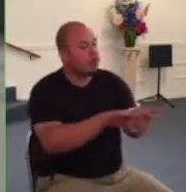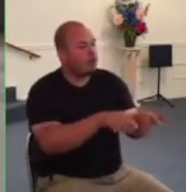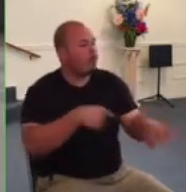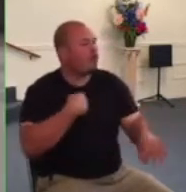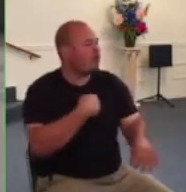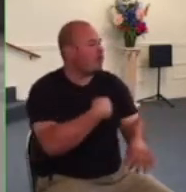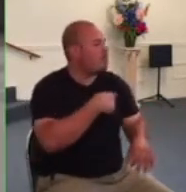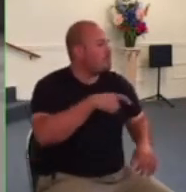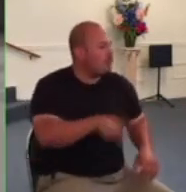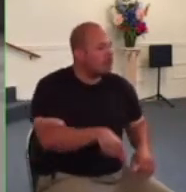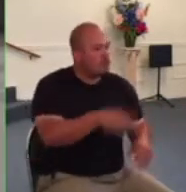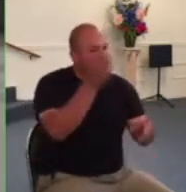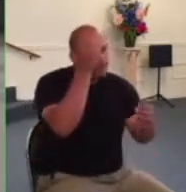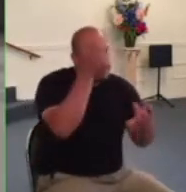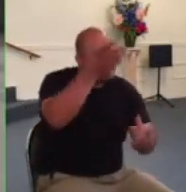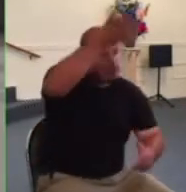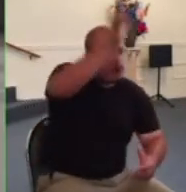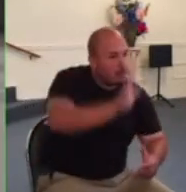than human beings